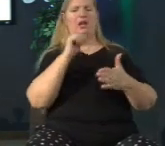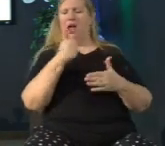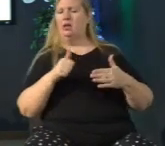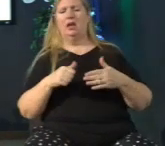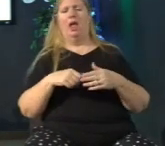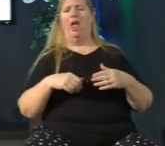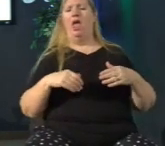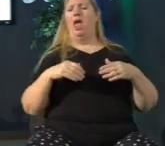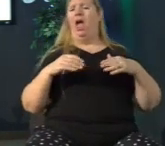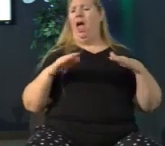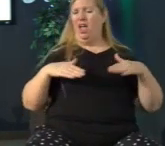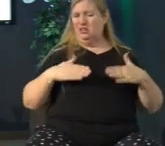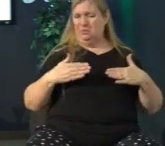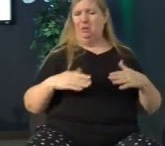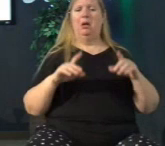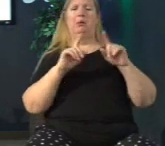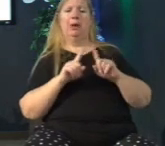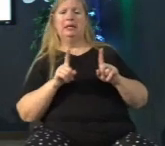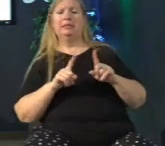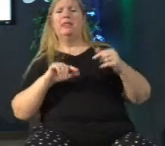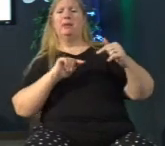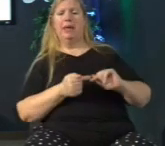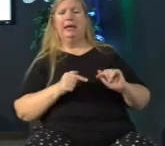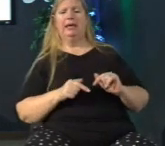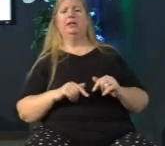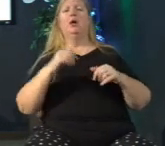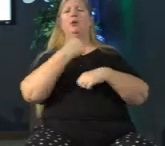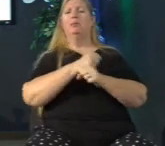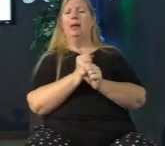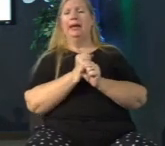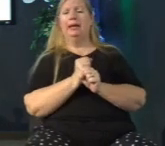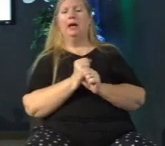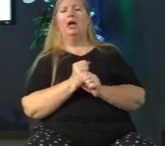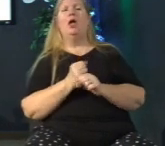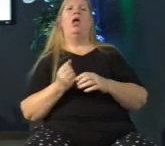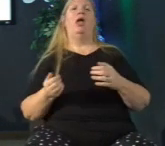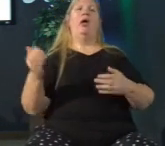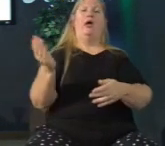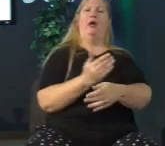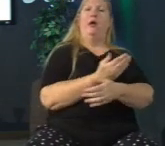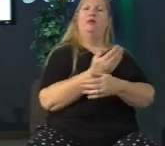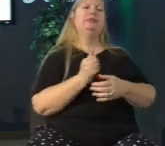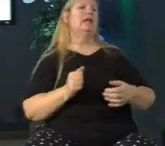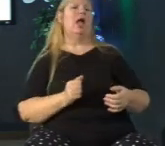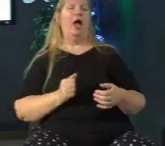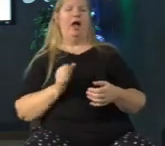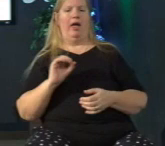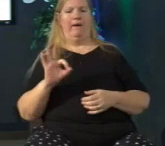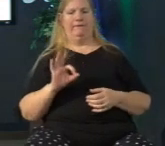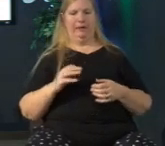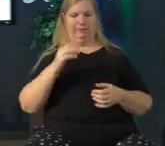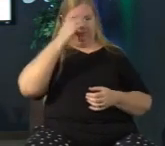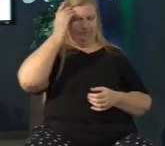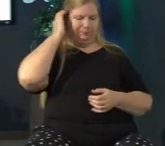later on however it produces a harvest of righteousness and peace for those who have been trained by it